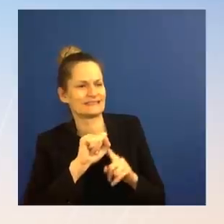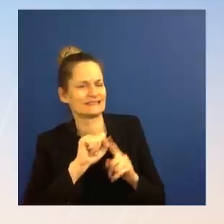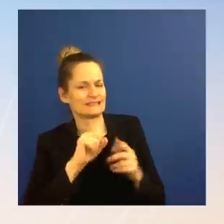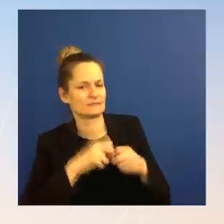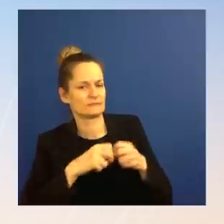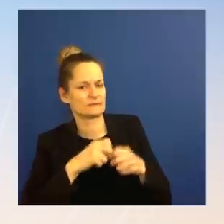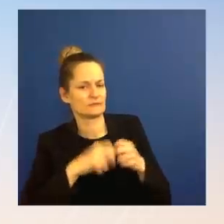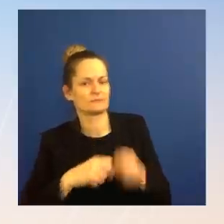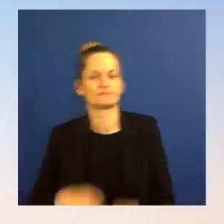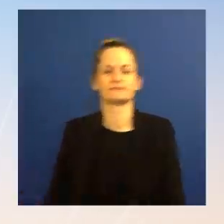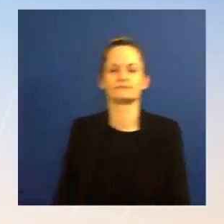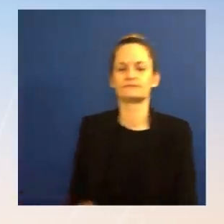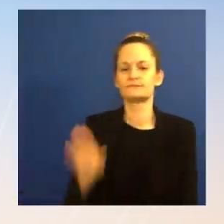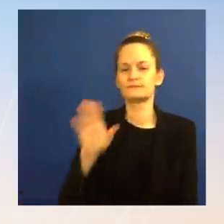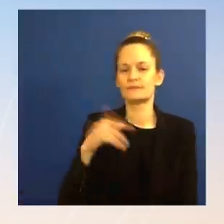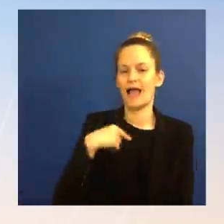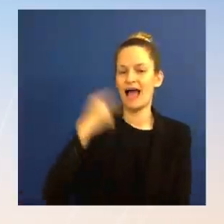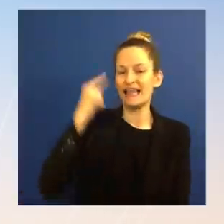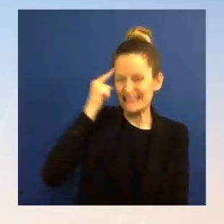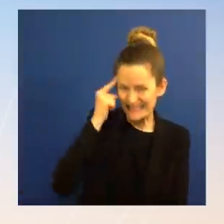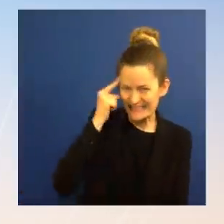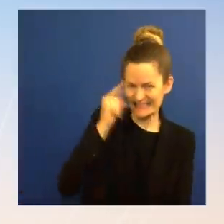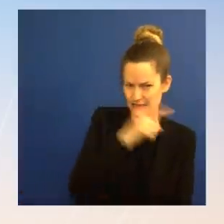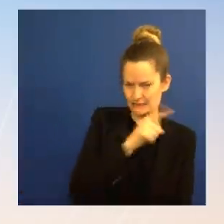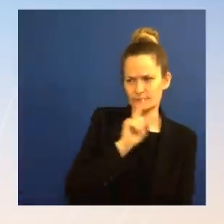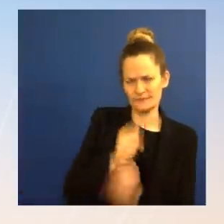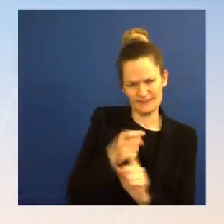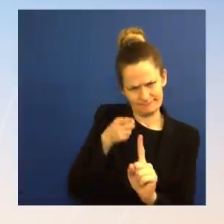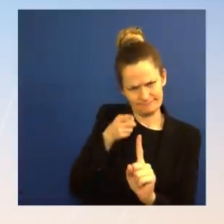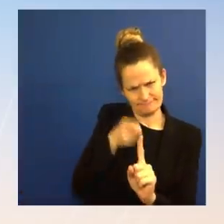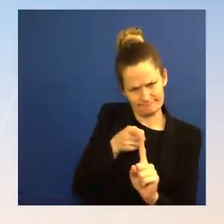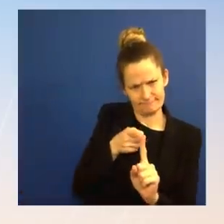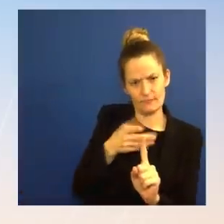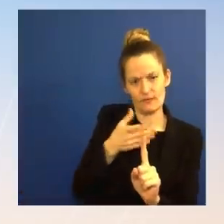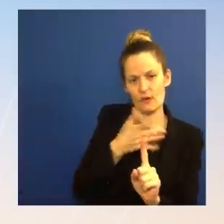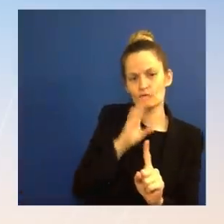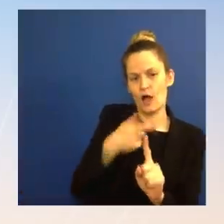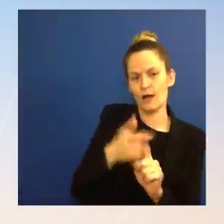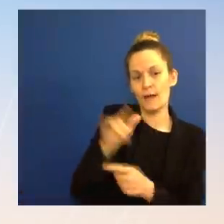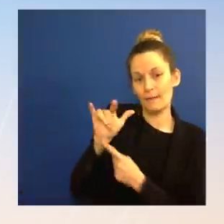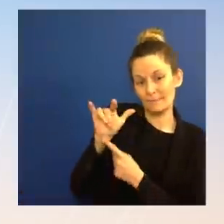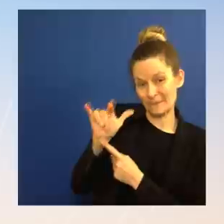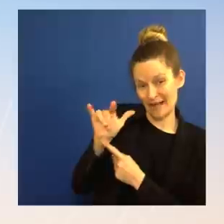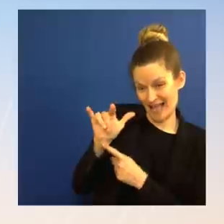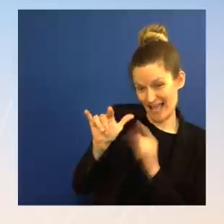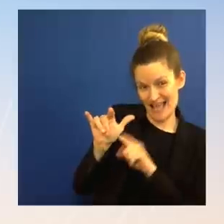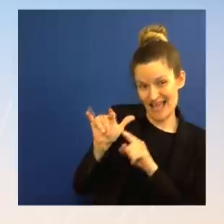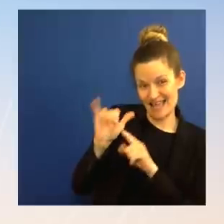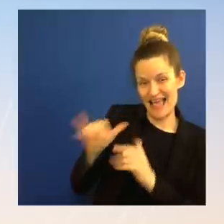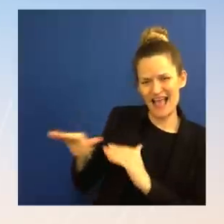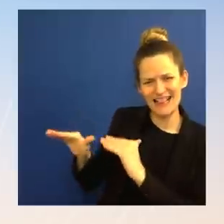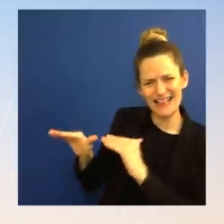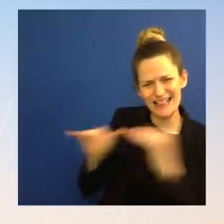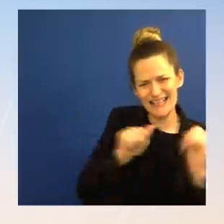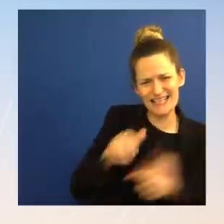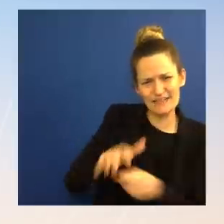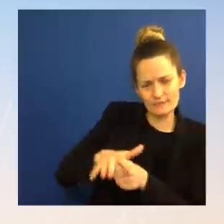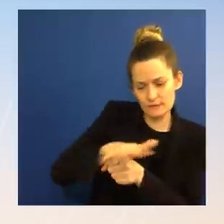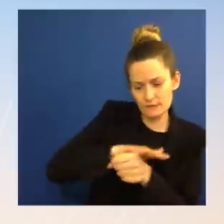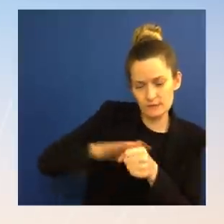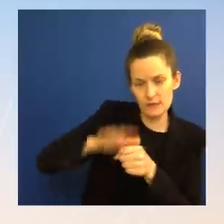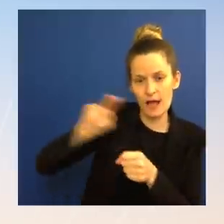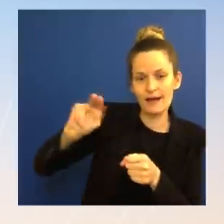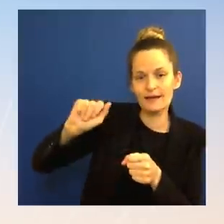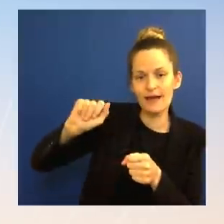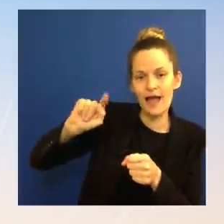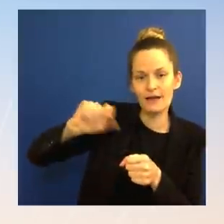manned by Americans departing a NATO base to fly into airspace contested with Russia raises serious concerns for the United States and